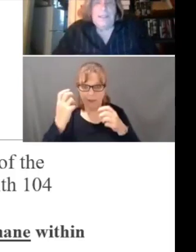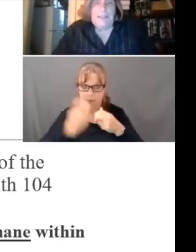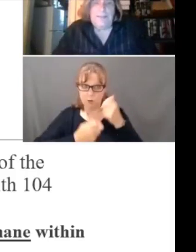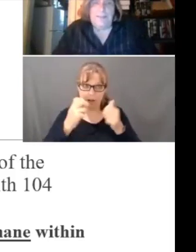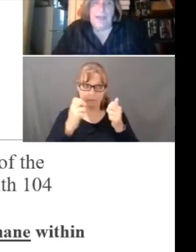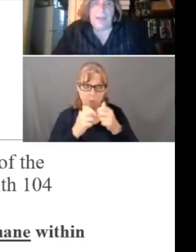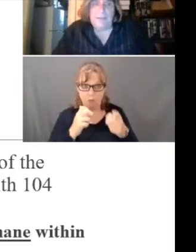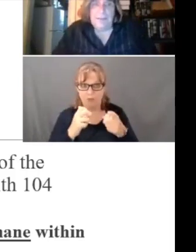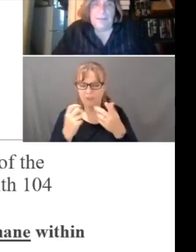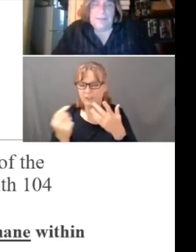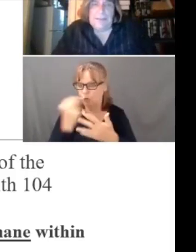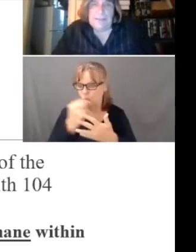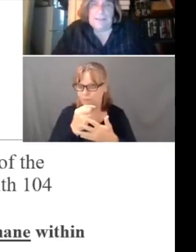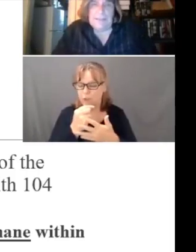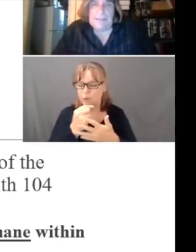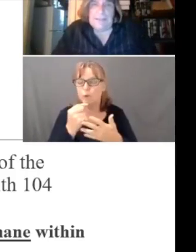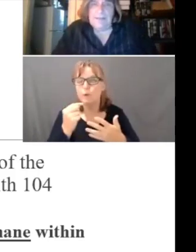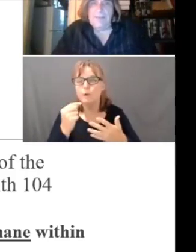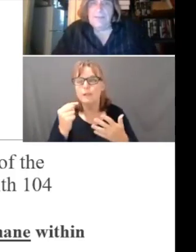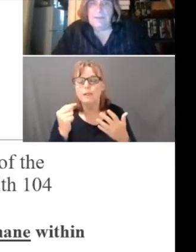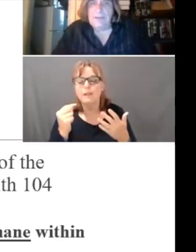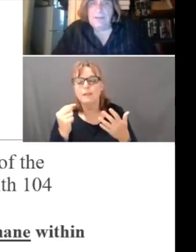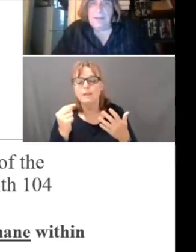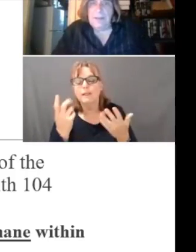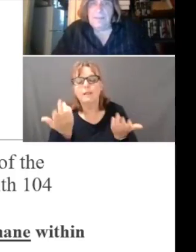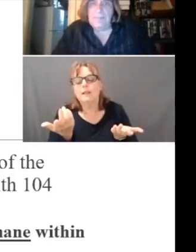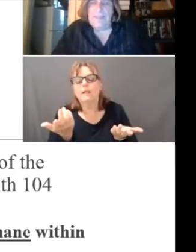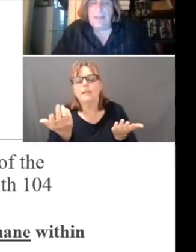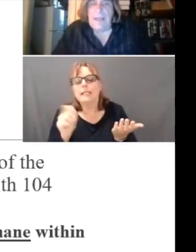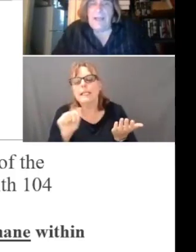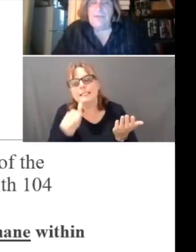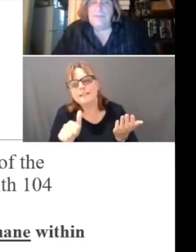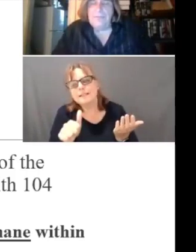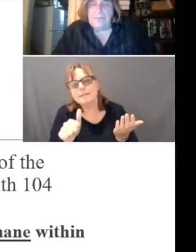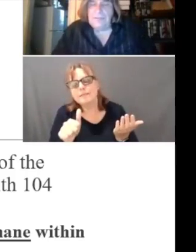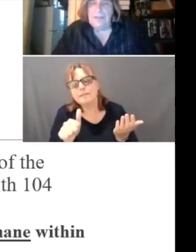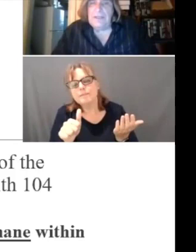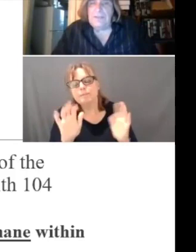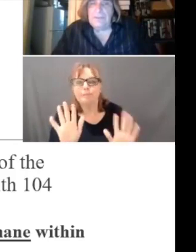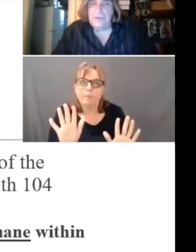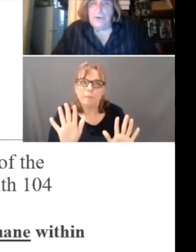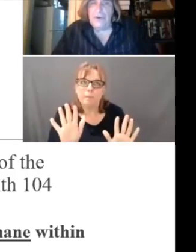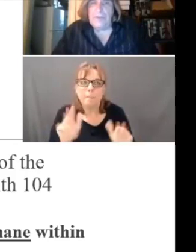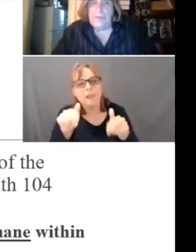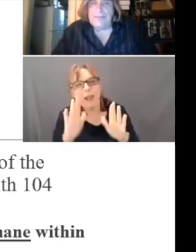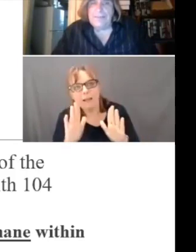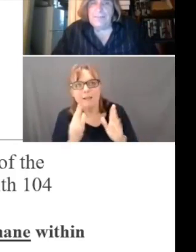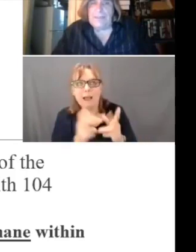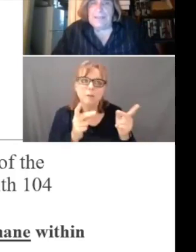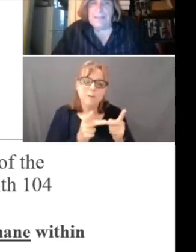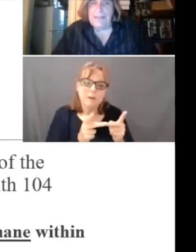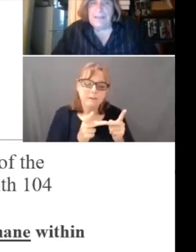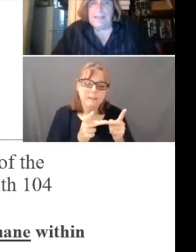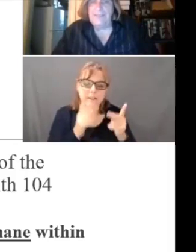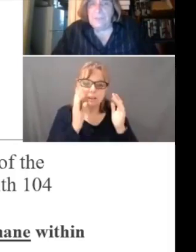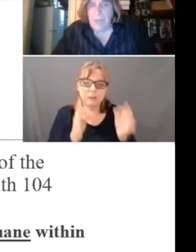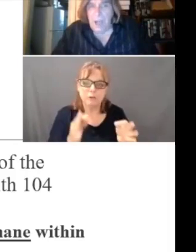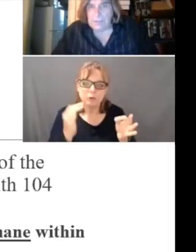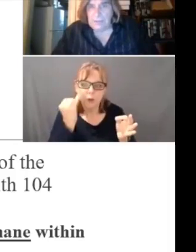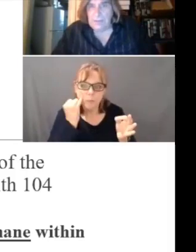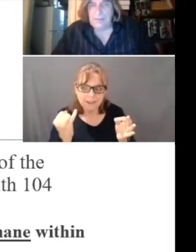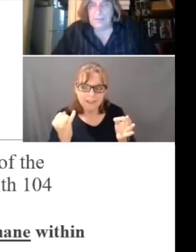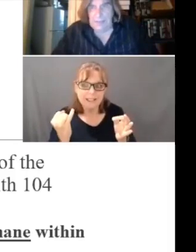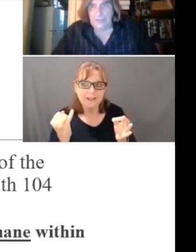is that it doesn't, it allows the facility to determine that something is